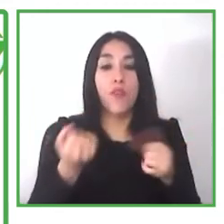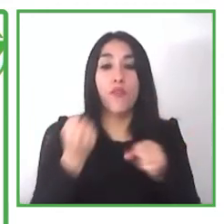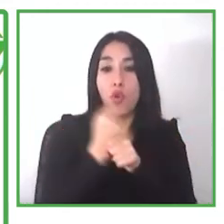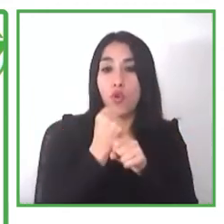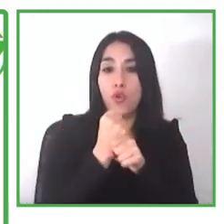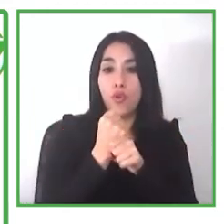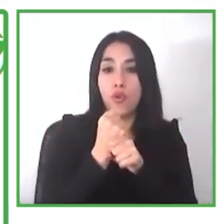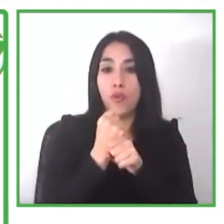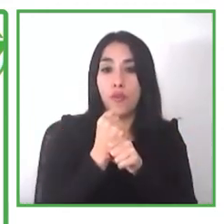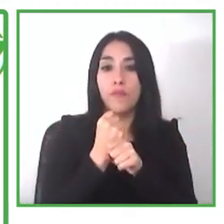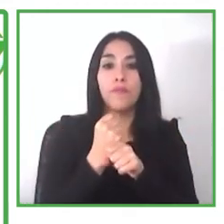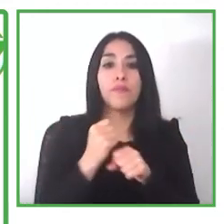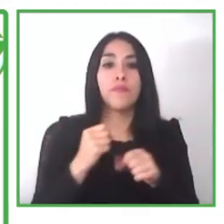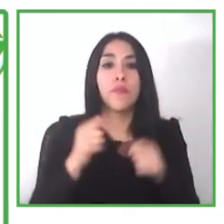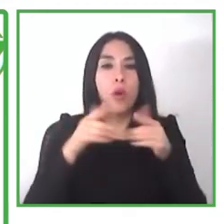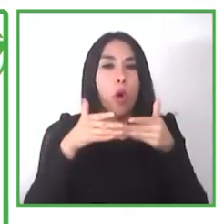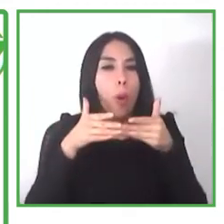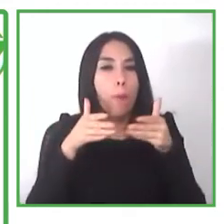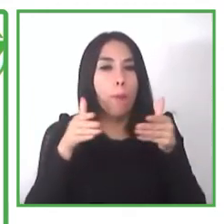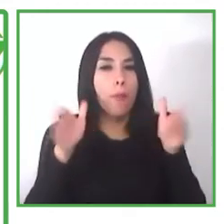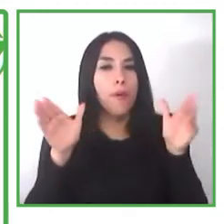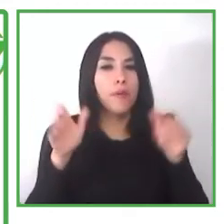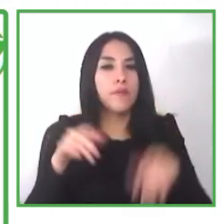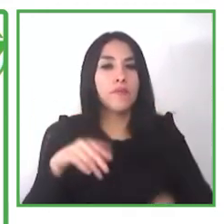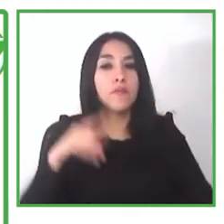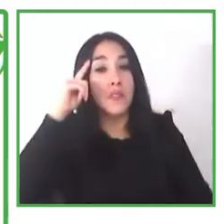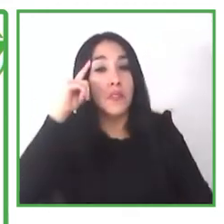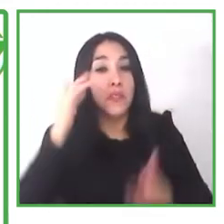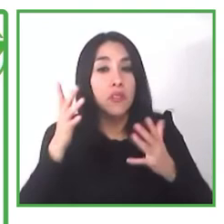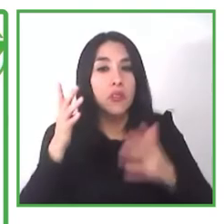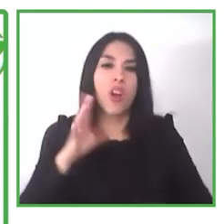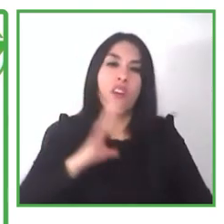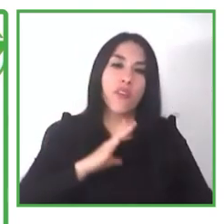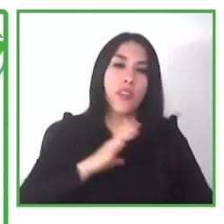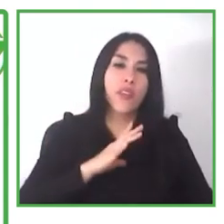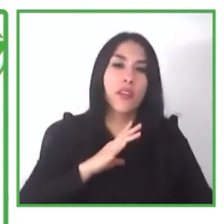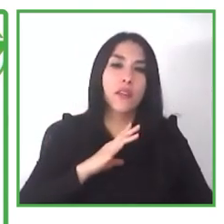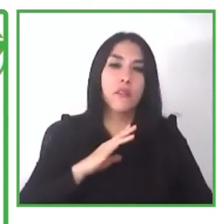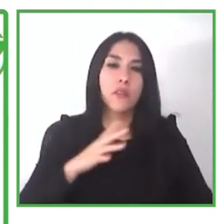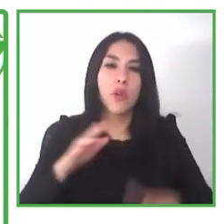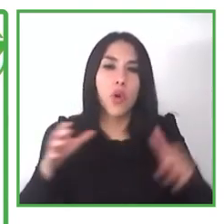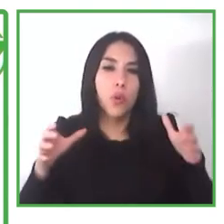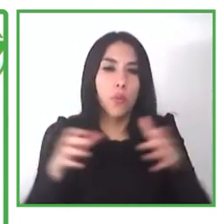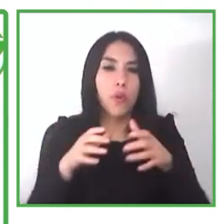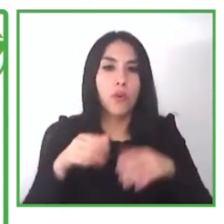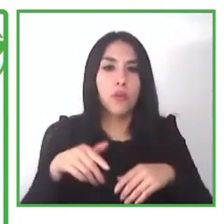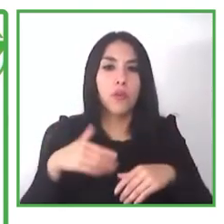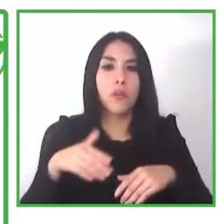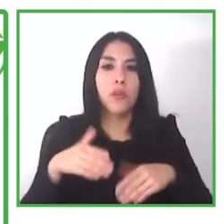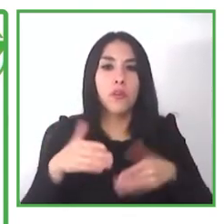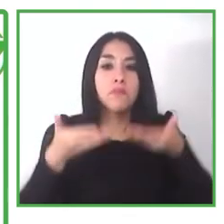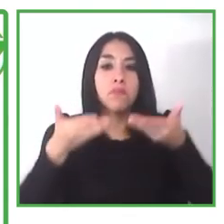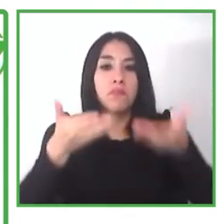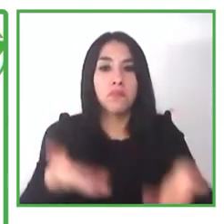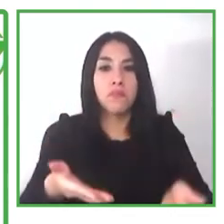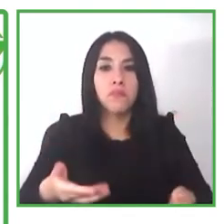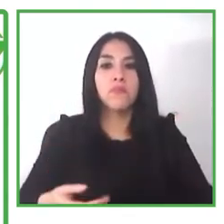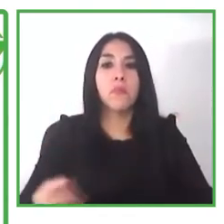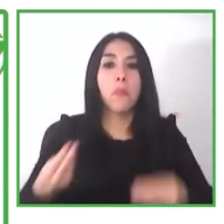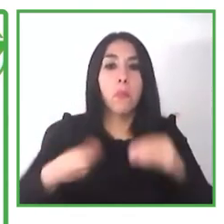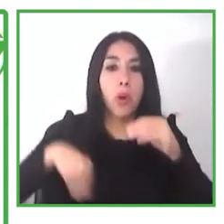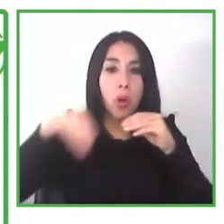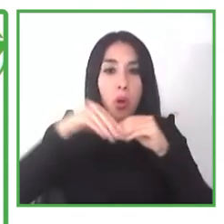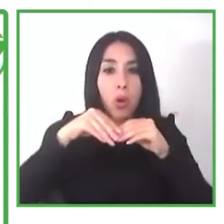for work and we need to give them more but we need to give them the real opportunity the real chance to work and